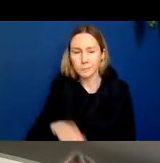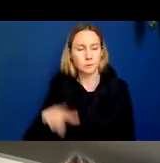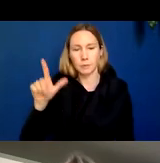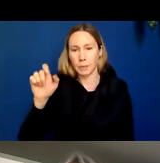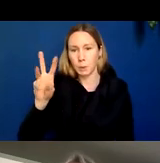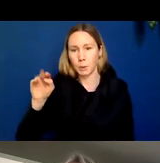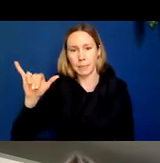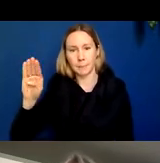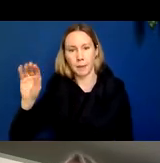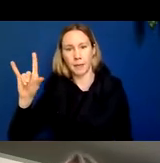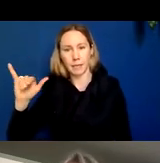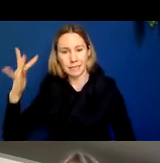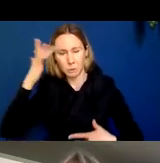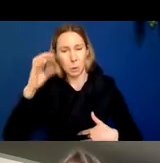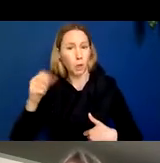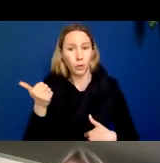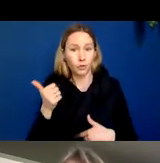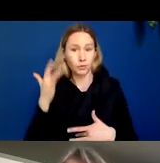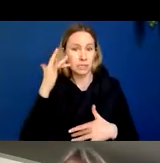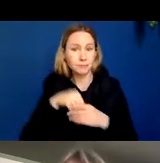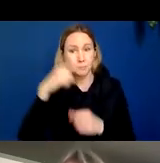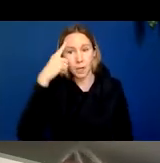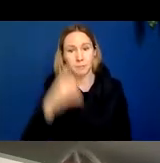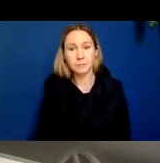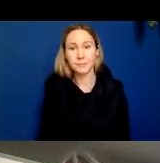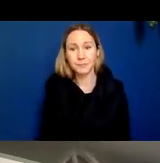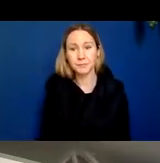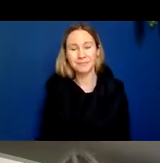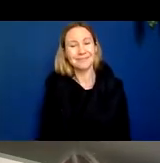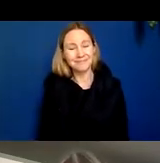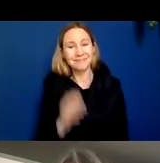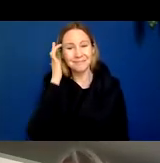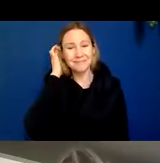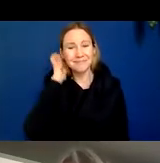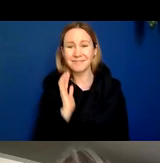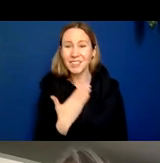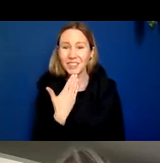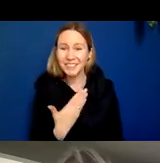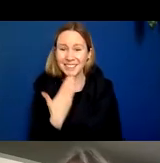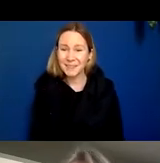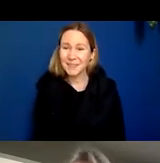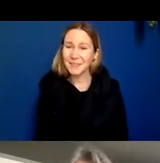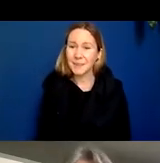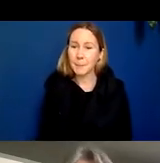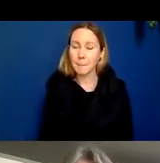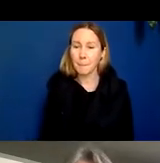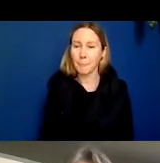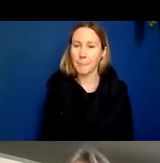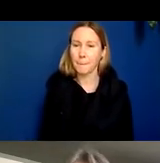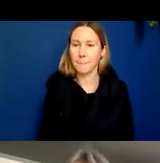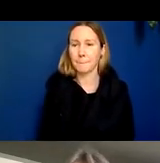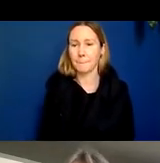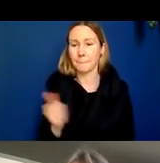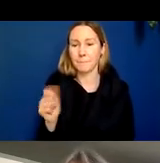of the brain yeah great thank you and one for Dr.